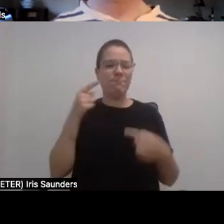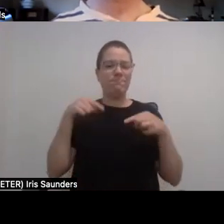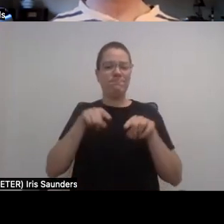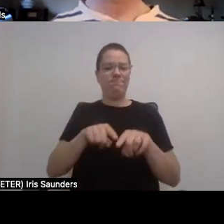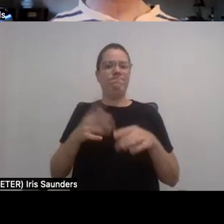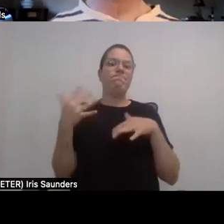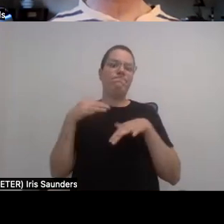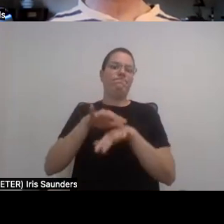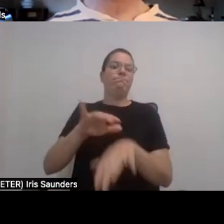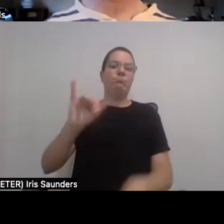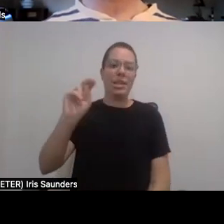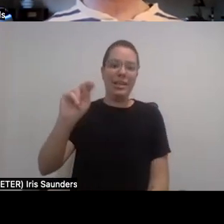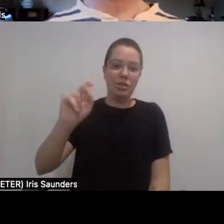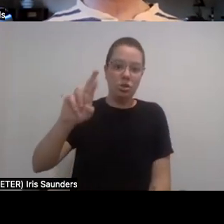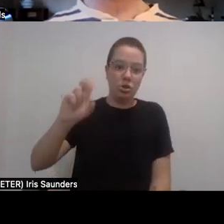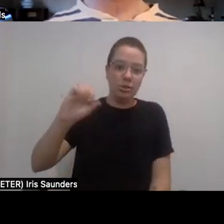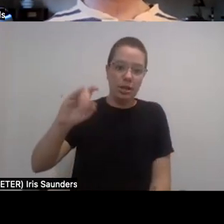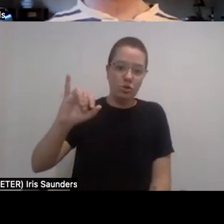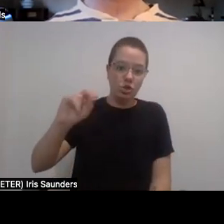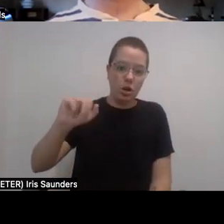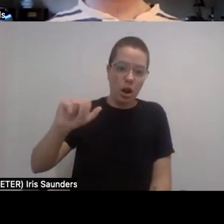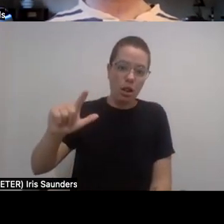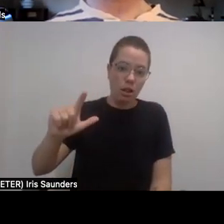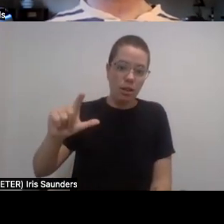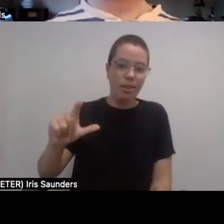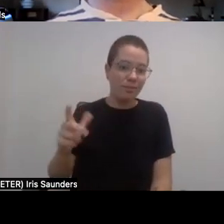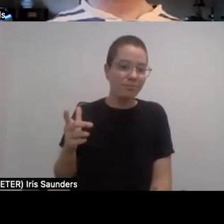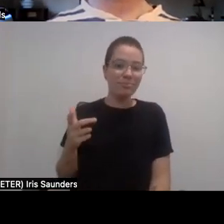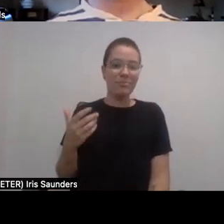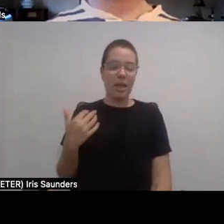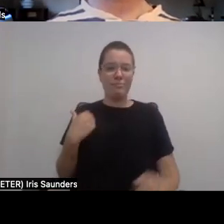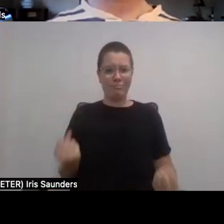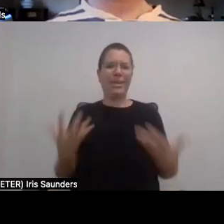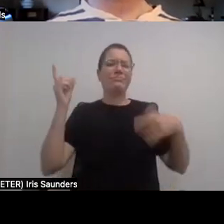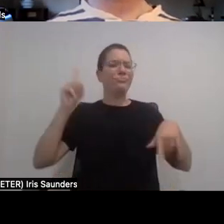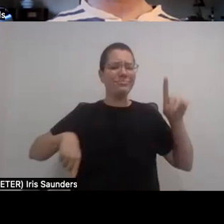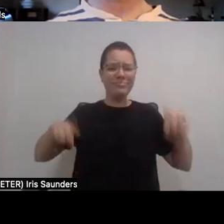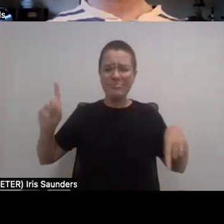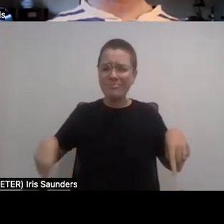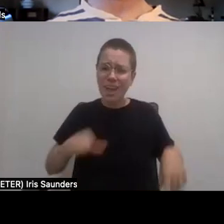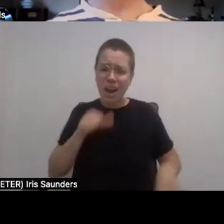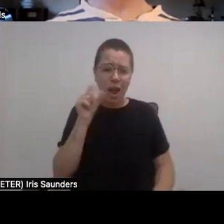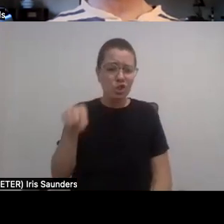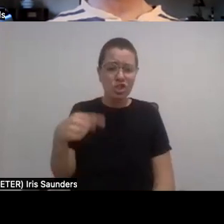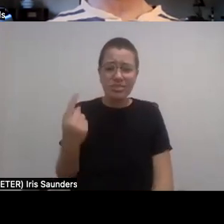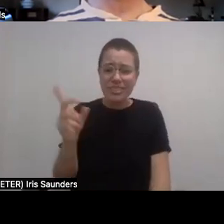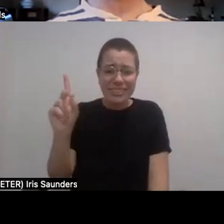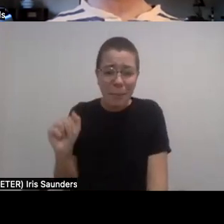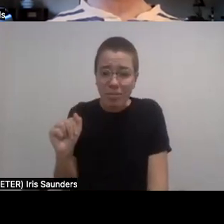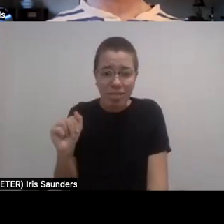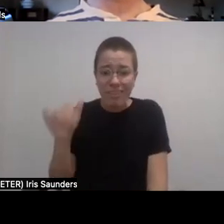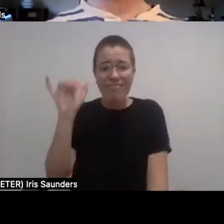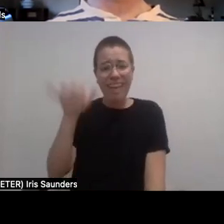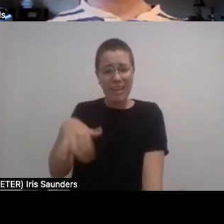love hearing all of the different intersections that all of you guys have named, not just being disabled, you know, that's what's so